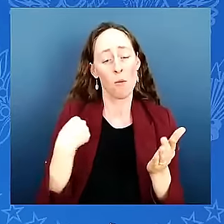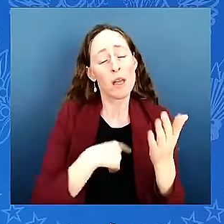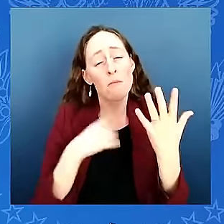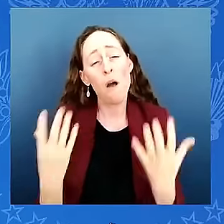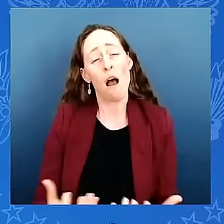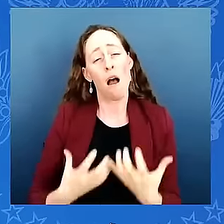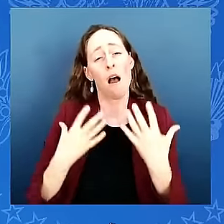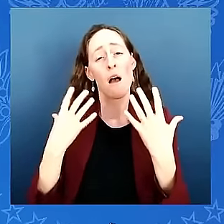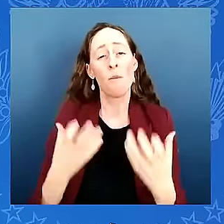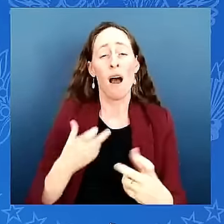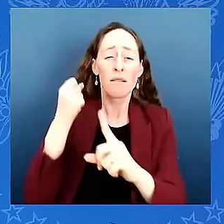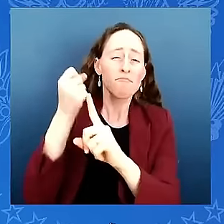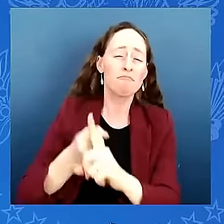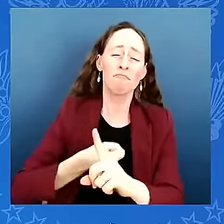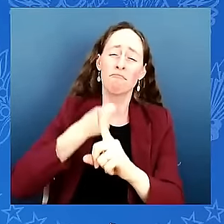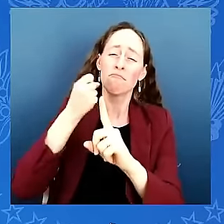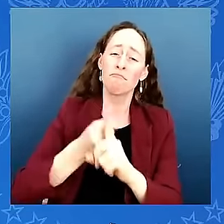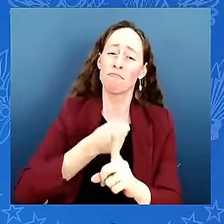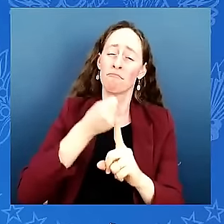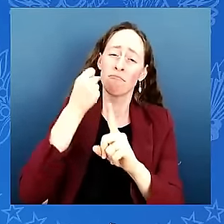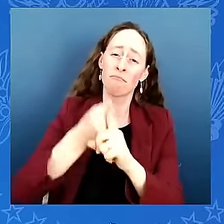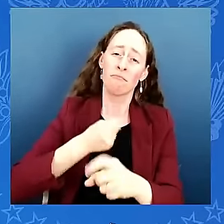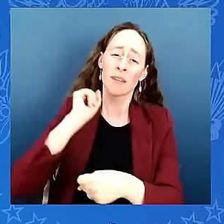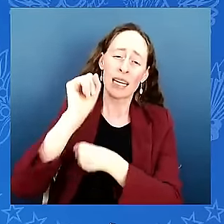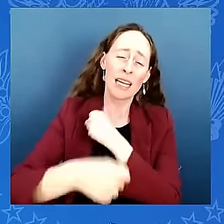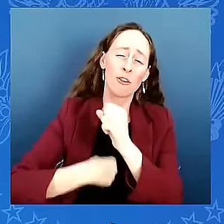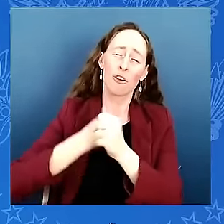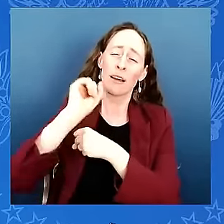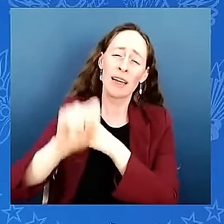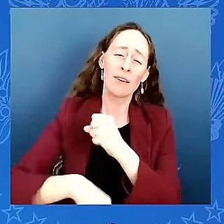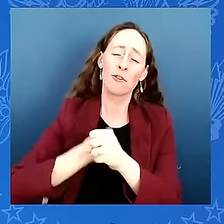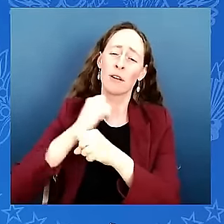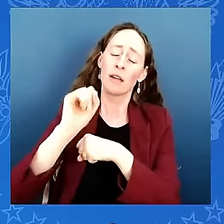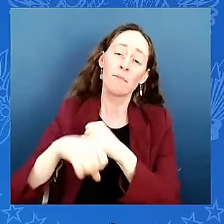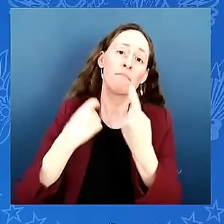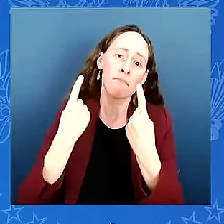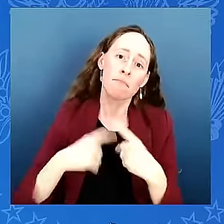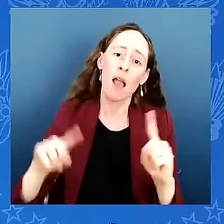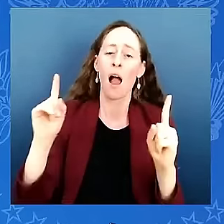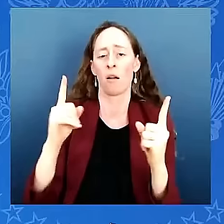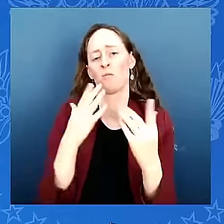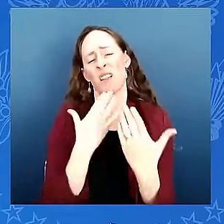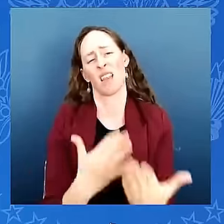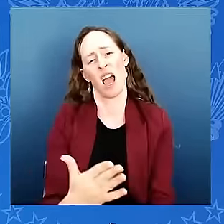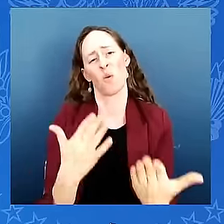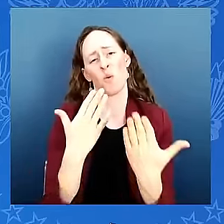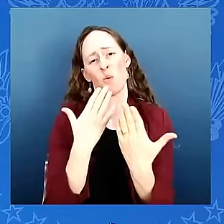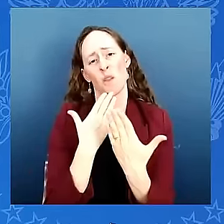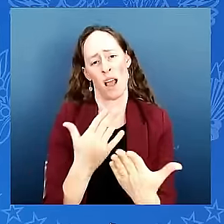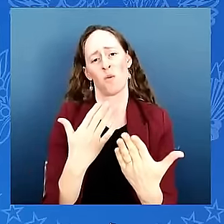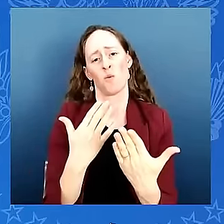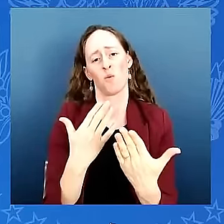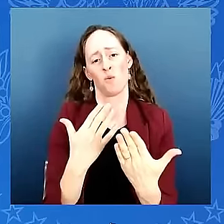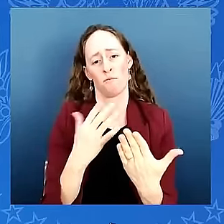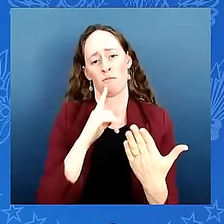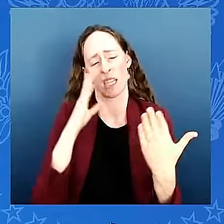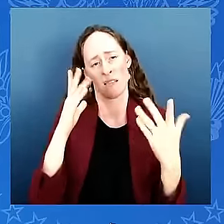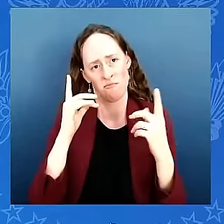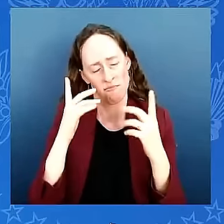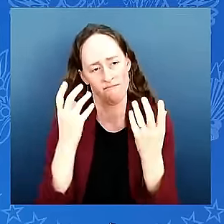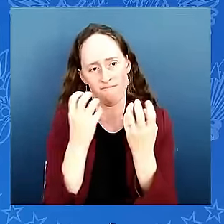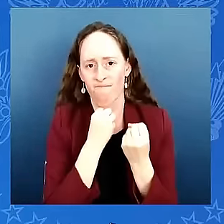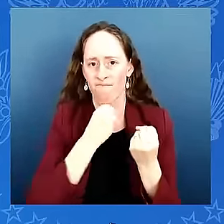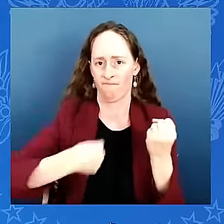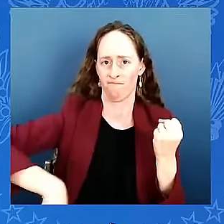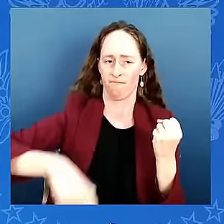thank you so much for delivering mr president for our community cecilia i know your community pretty well i live down the road in